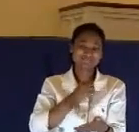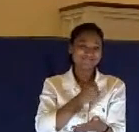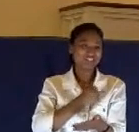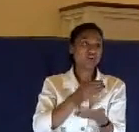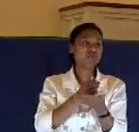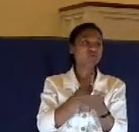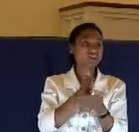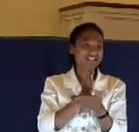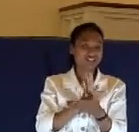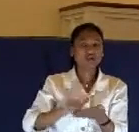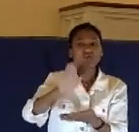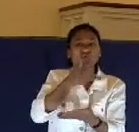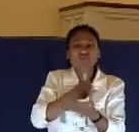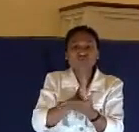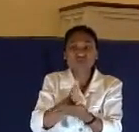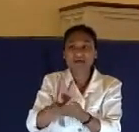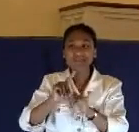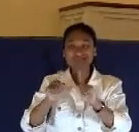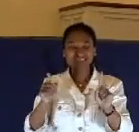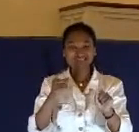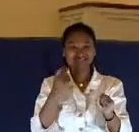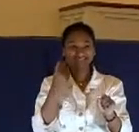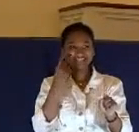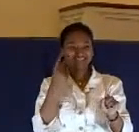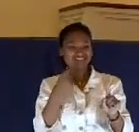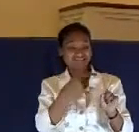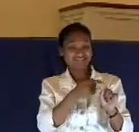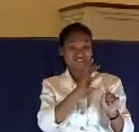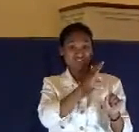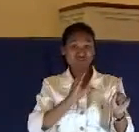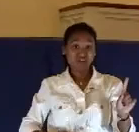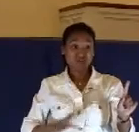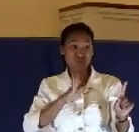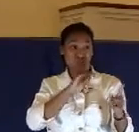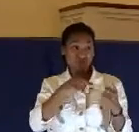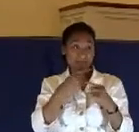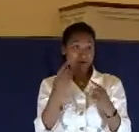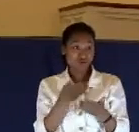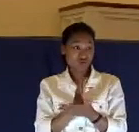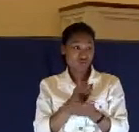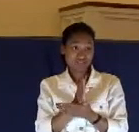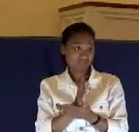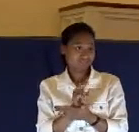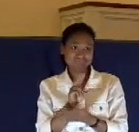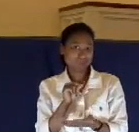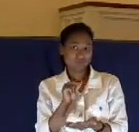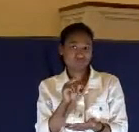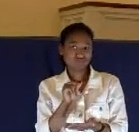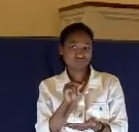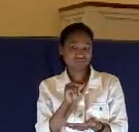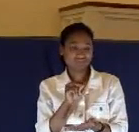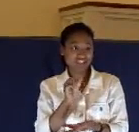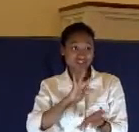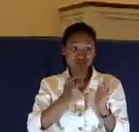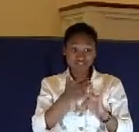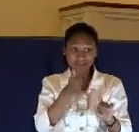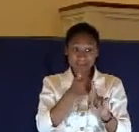But if we look at the life of our Savior, he did exactly the opposite. If anyone had rights, it was Jesus.